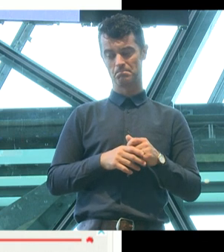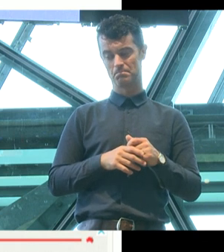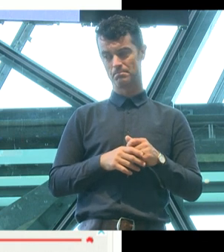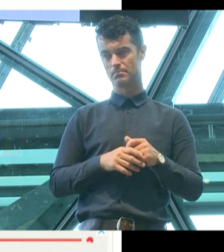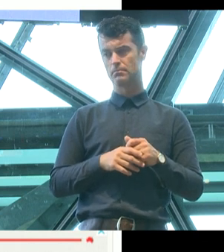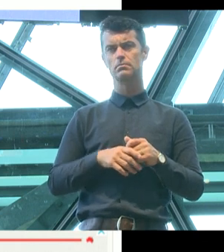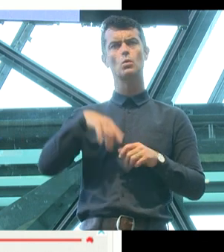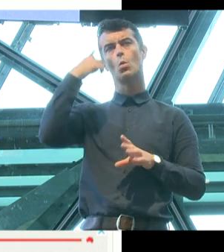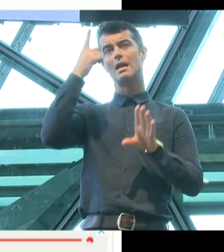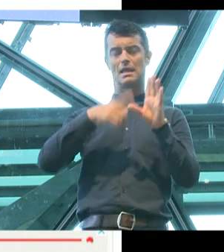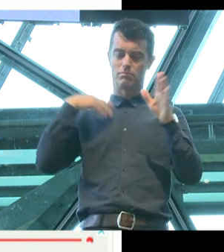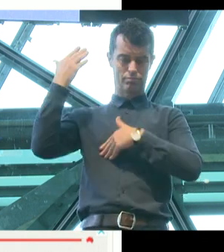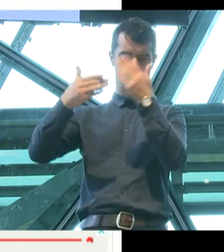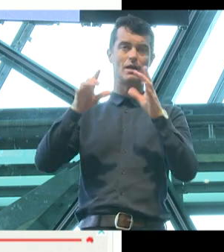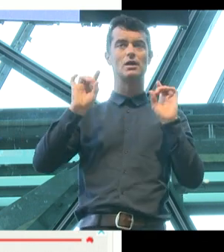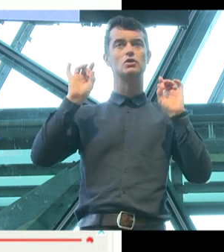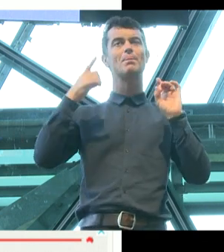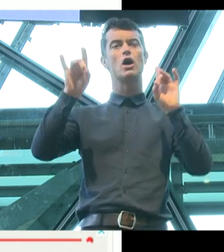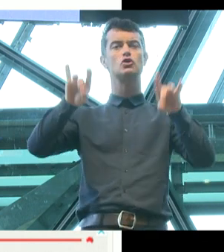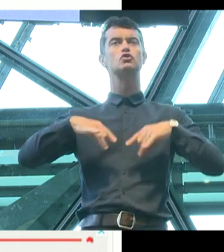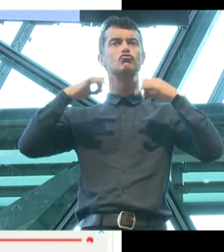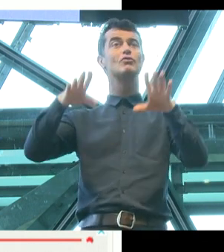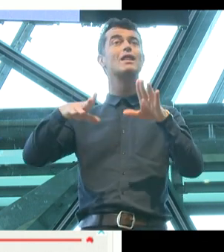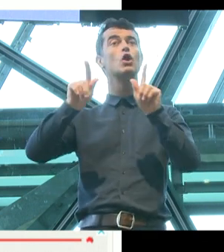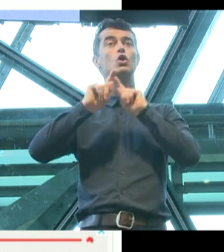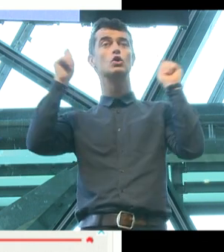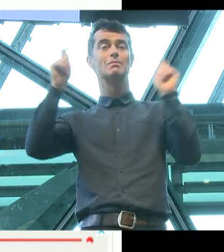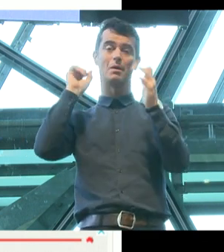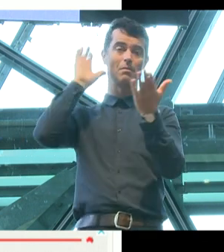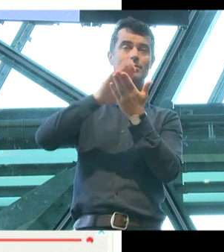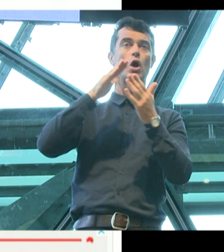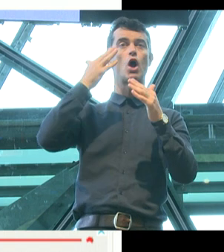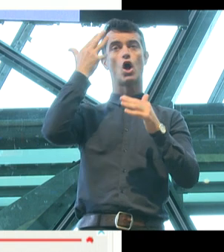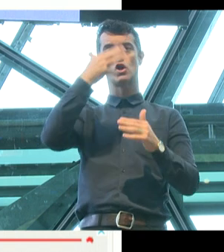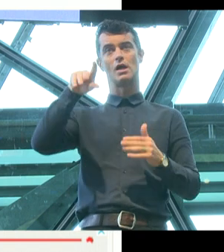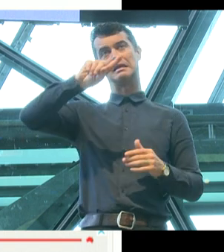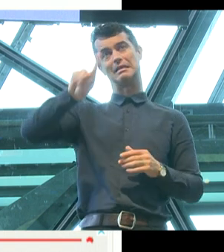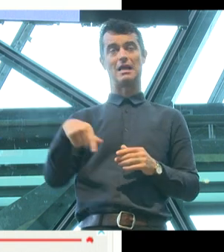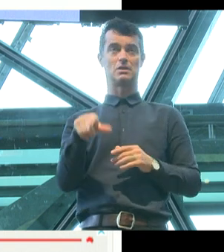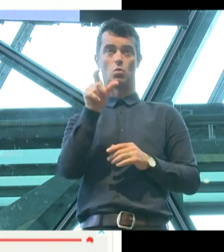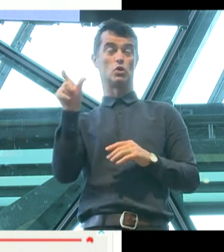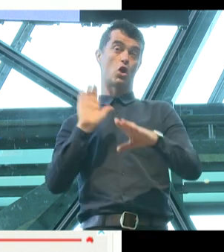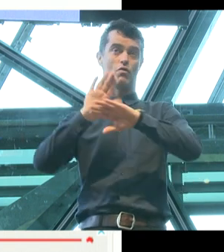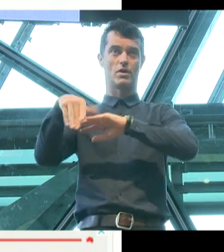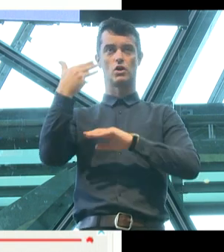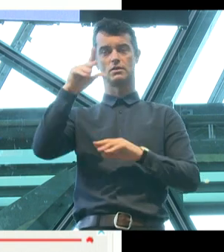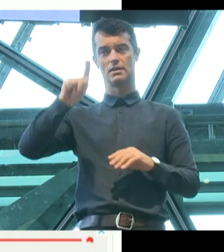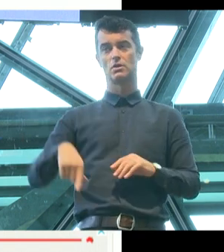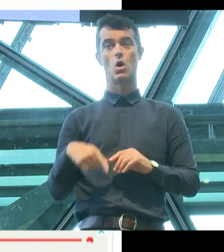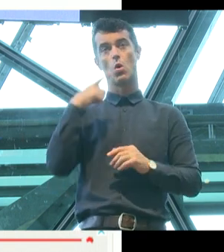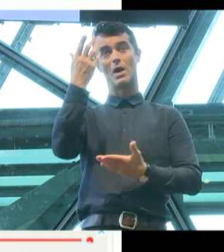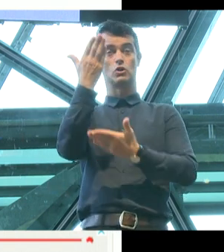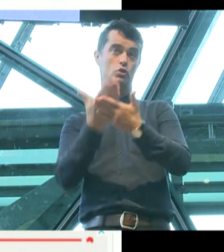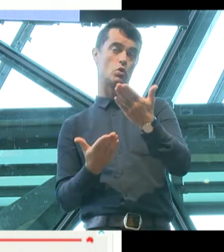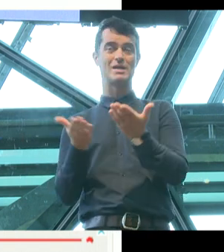In one year, though, the Australian published over 90,000 words on safe schools. That's one story on